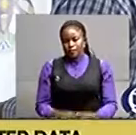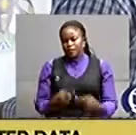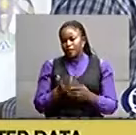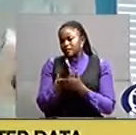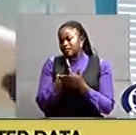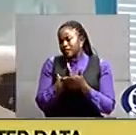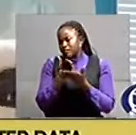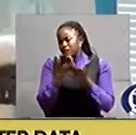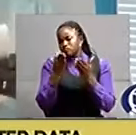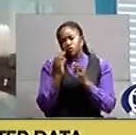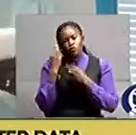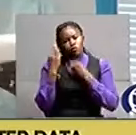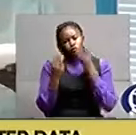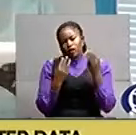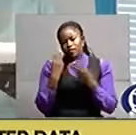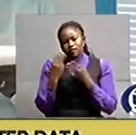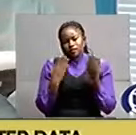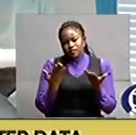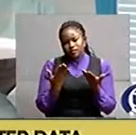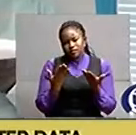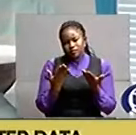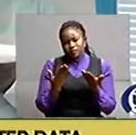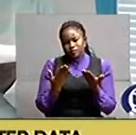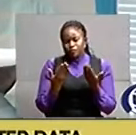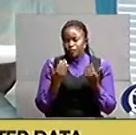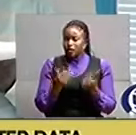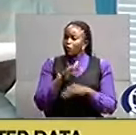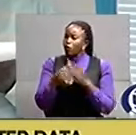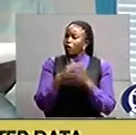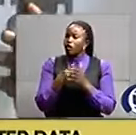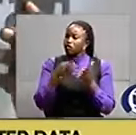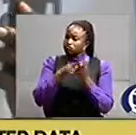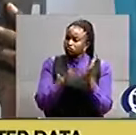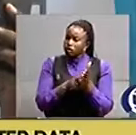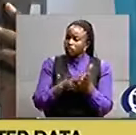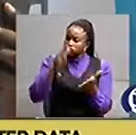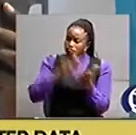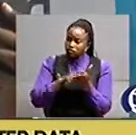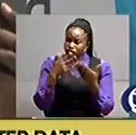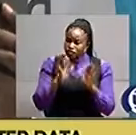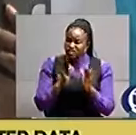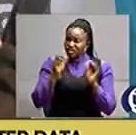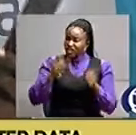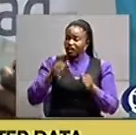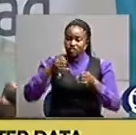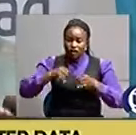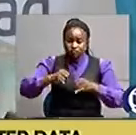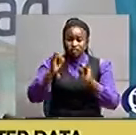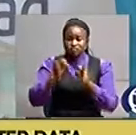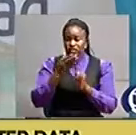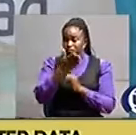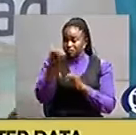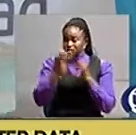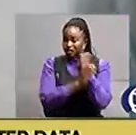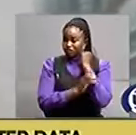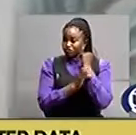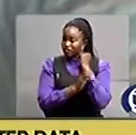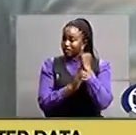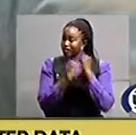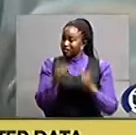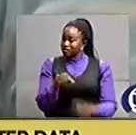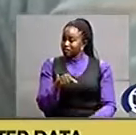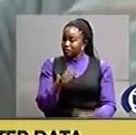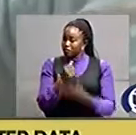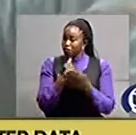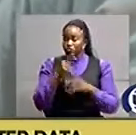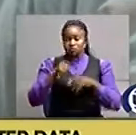worried as to whether the adopted resolutions and recommendations will be adopted by the respective countries due to